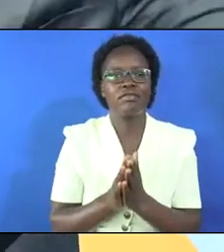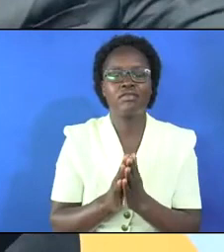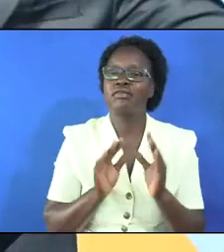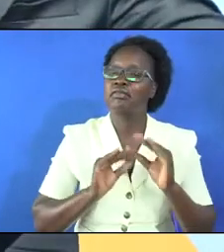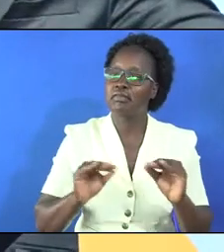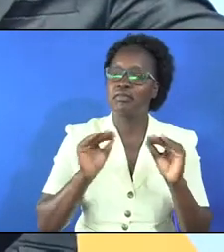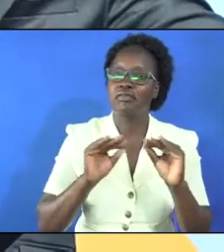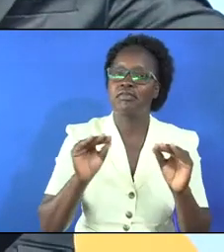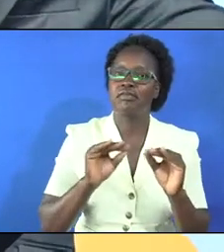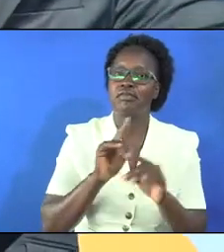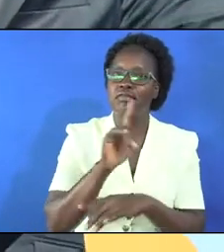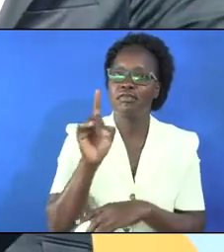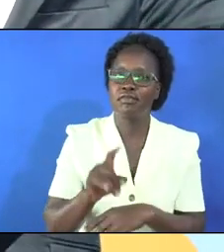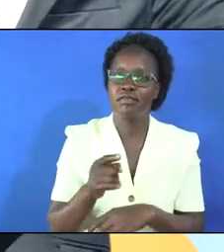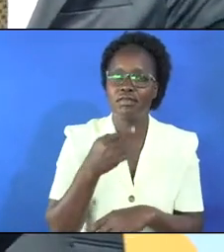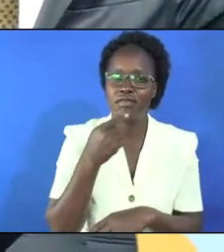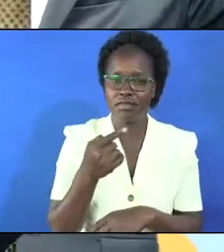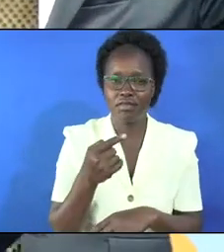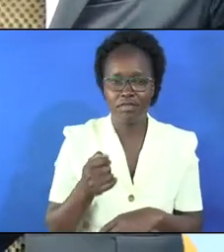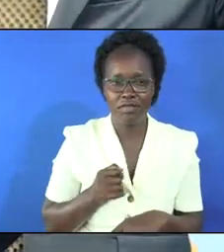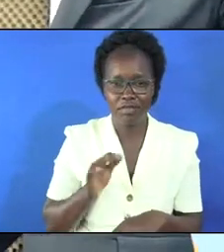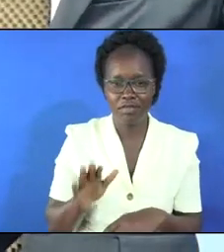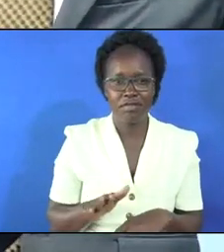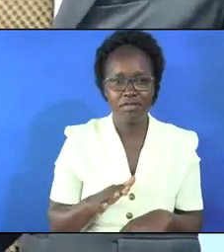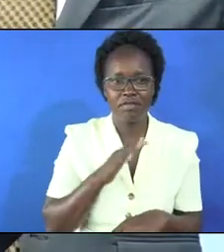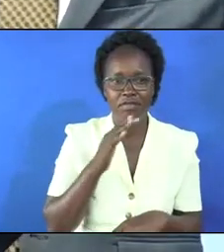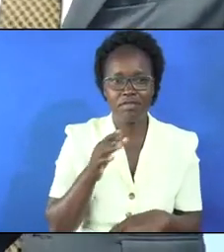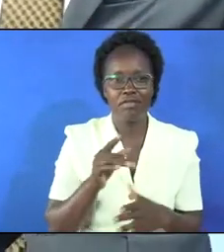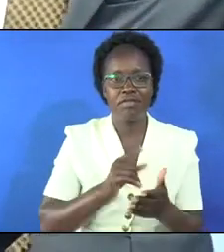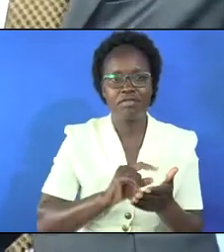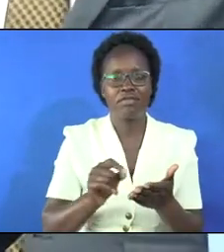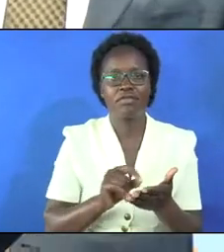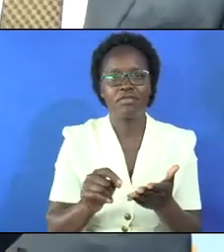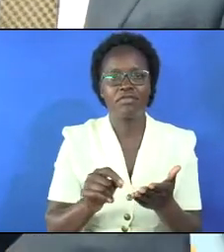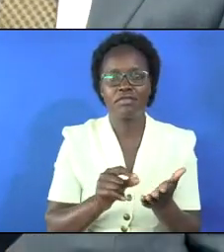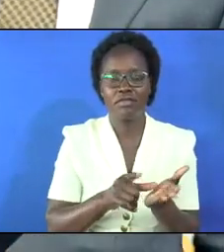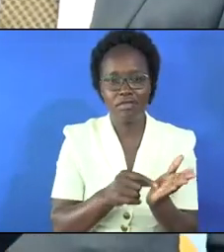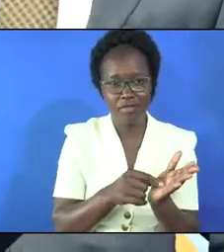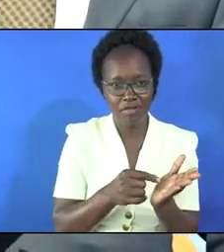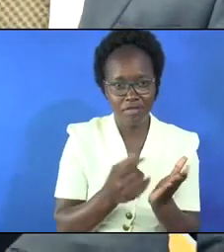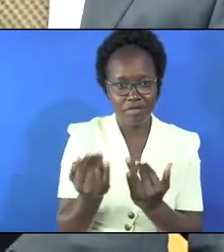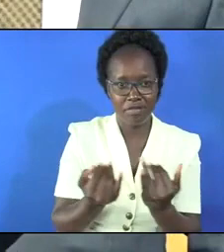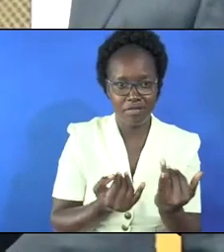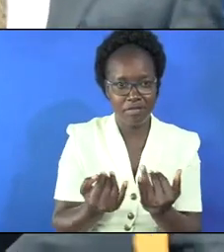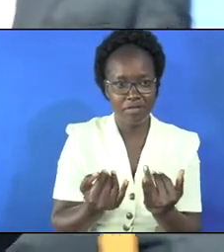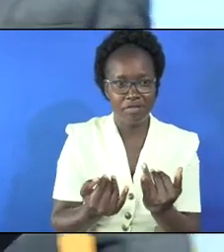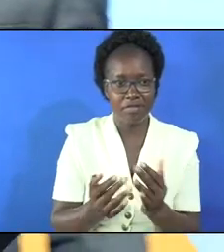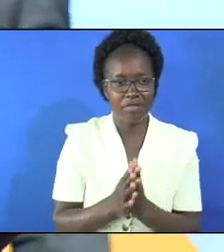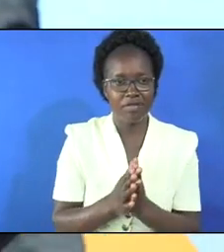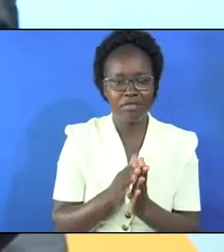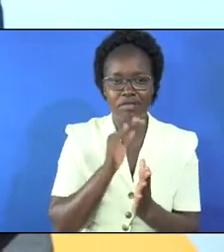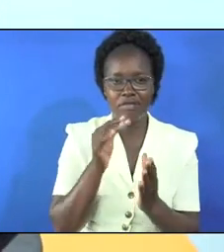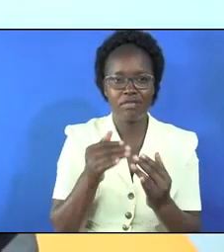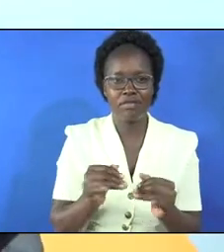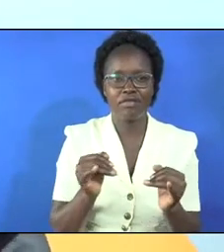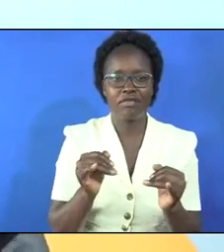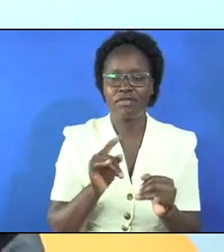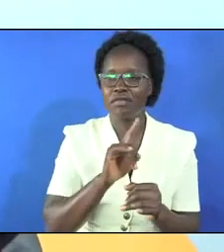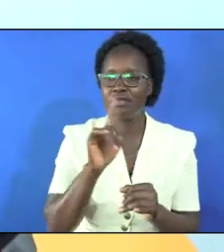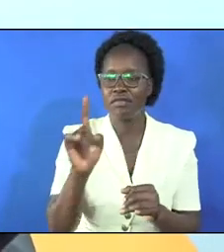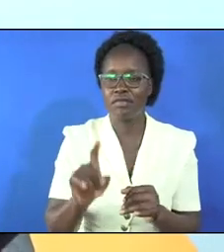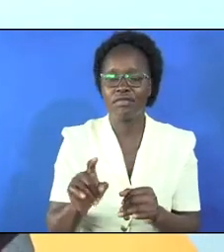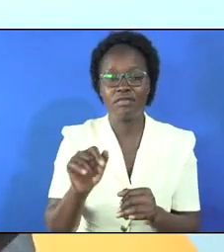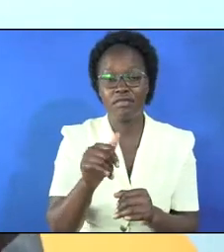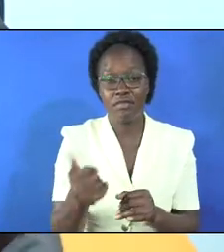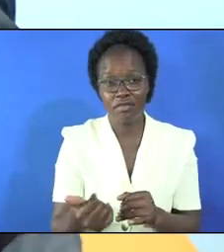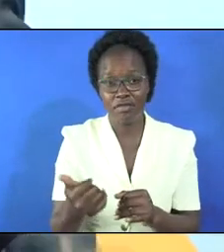for exams then i told my daughter don't even take notes on saturday don't even try doing any exam on